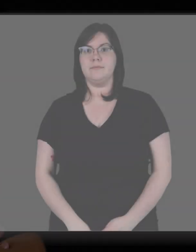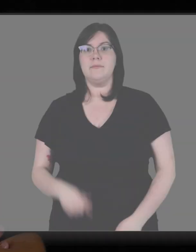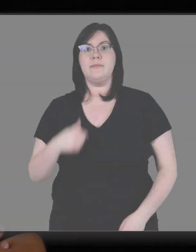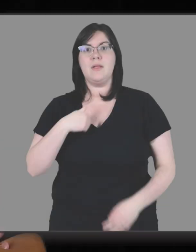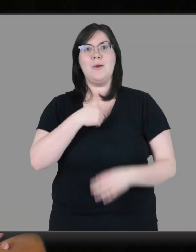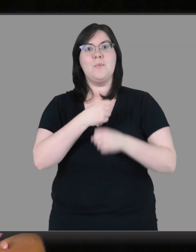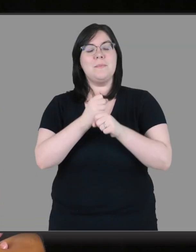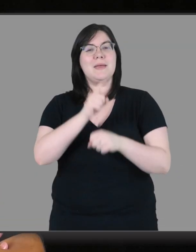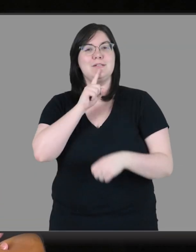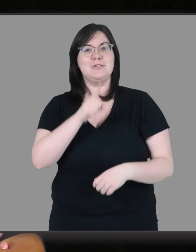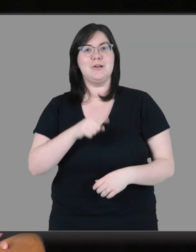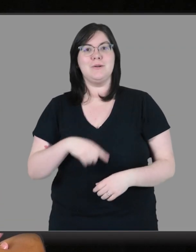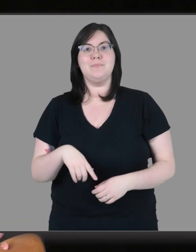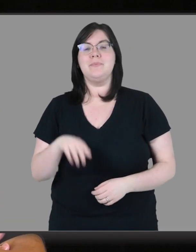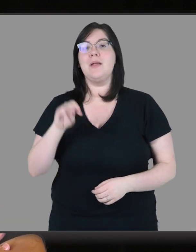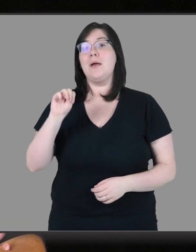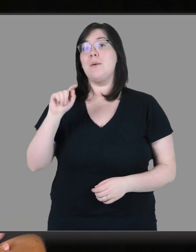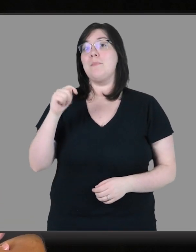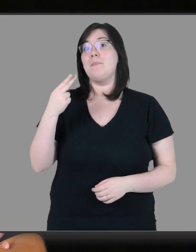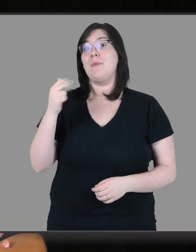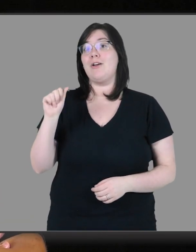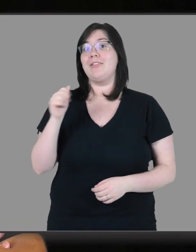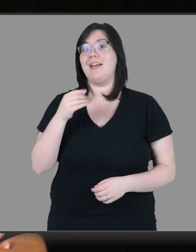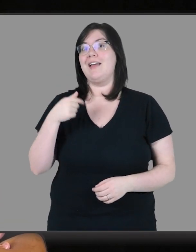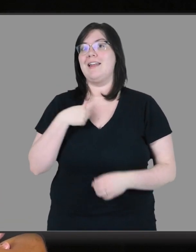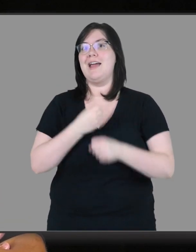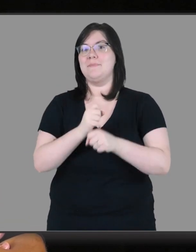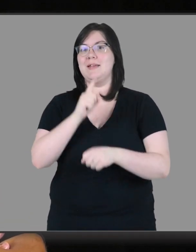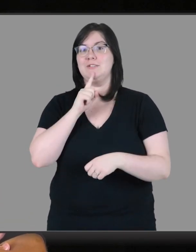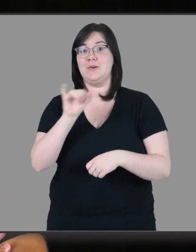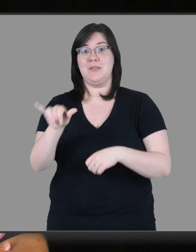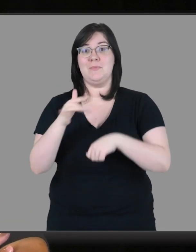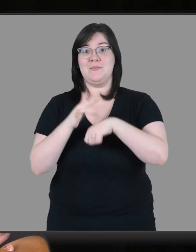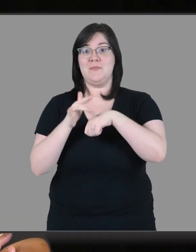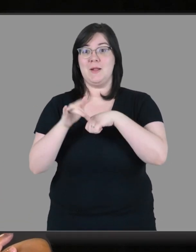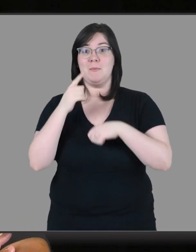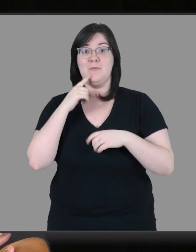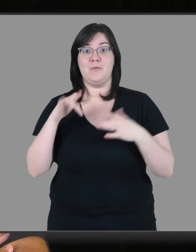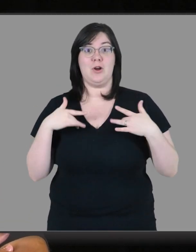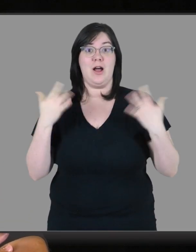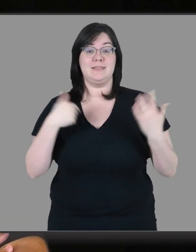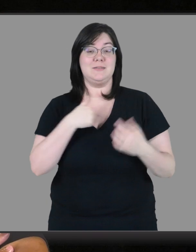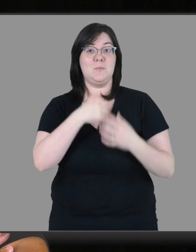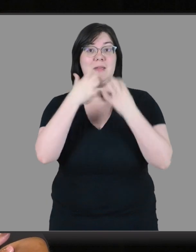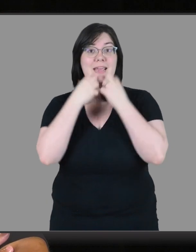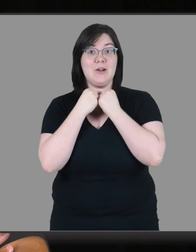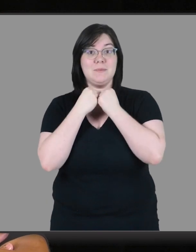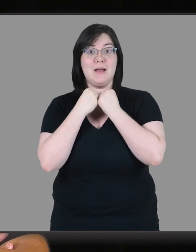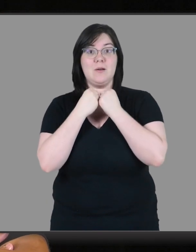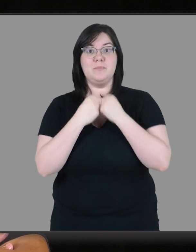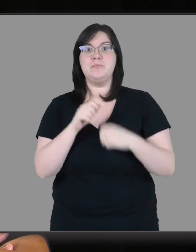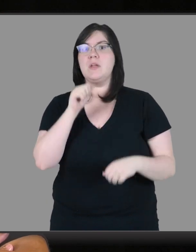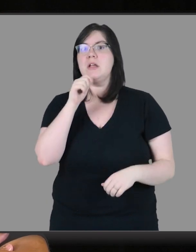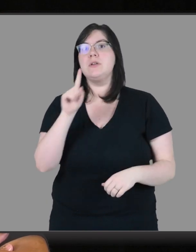We made sure, Martha and I made sure, that it was available to causes that we cared about.